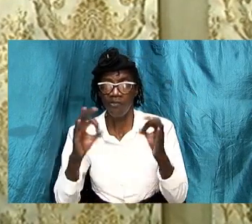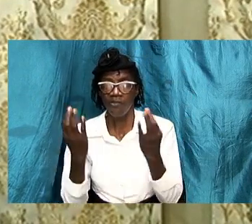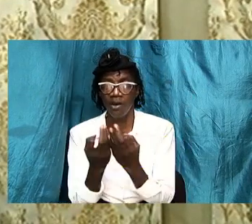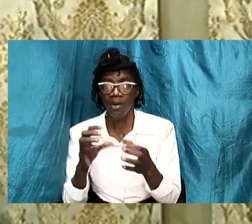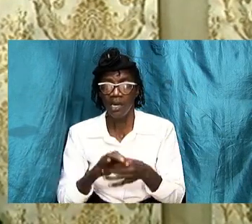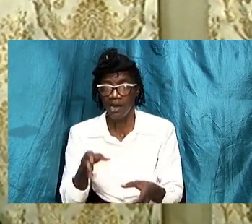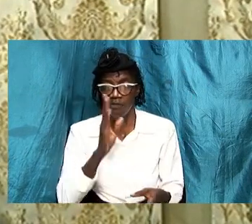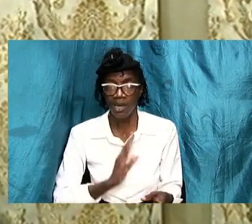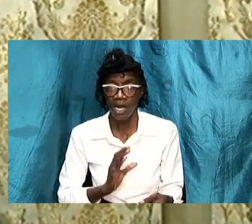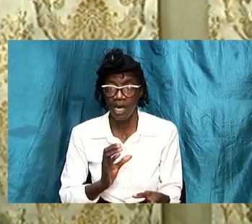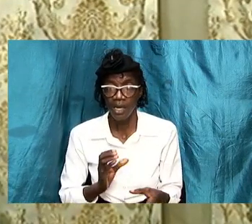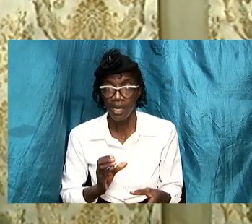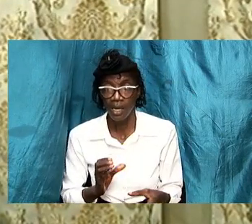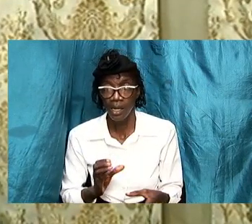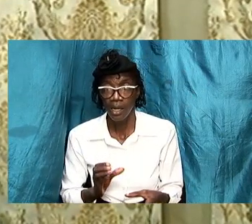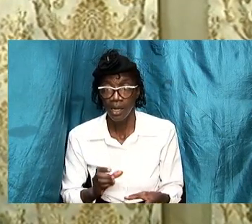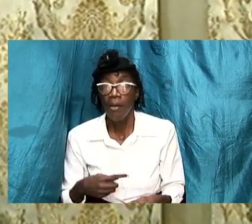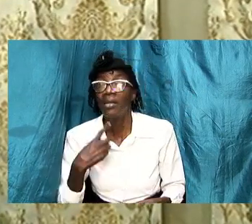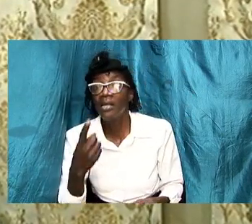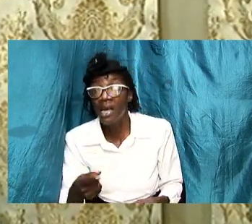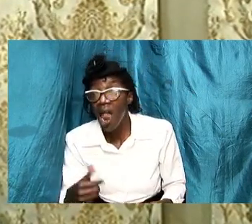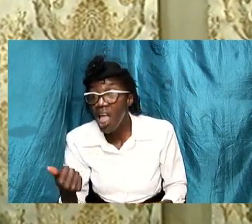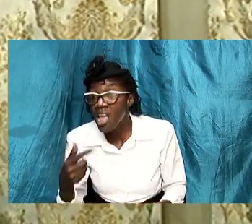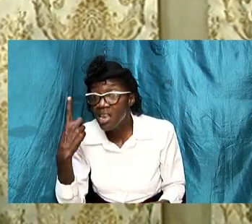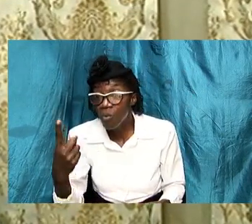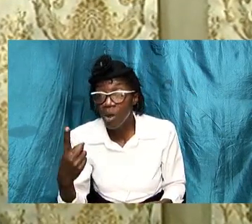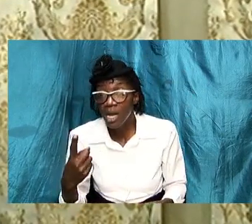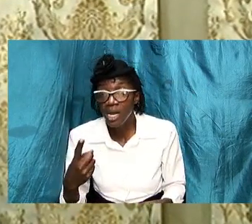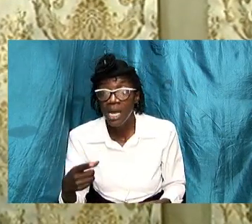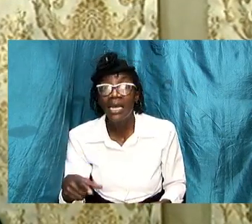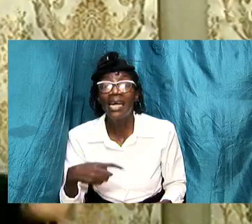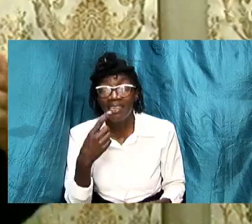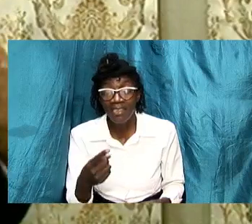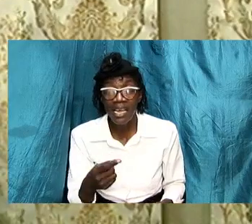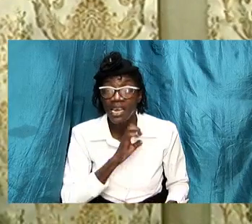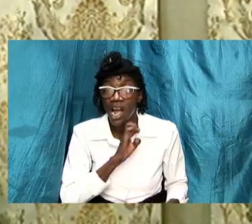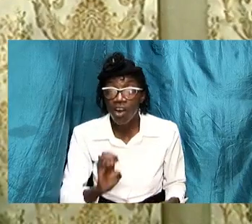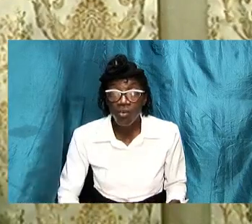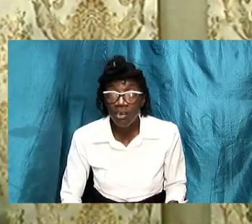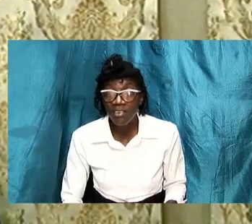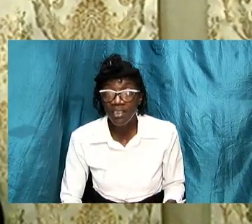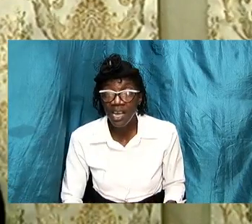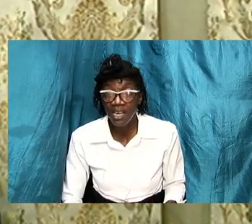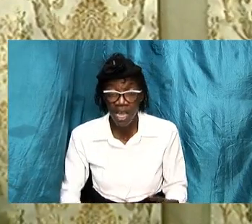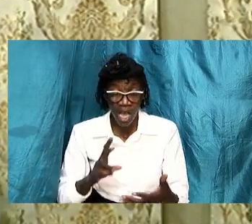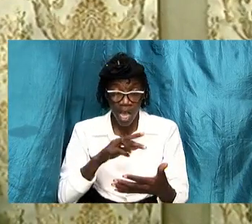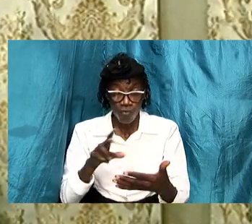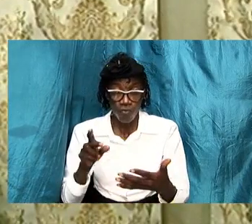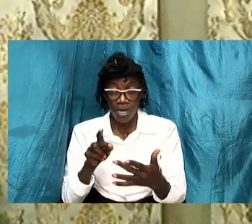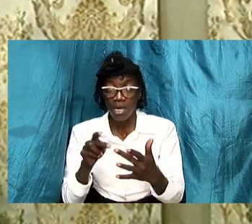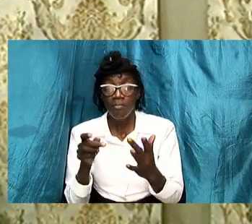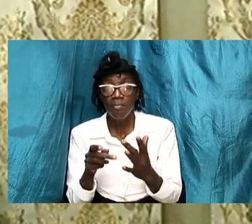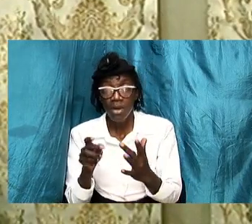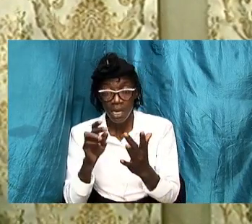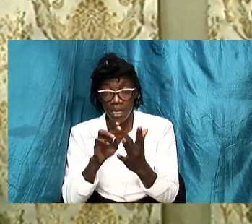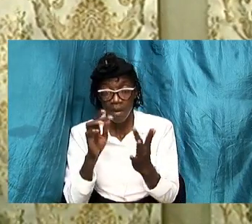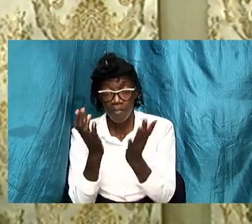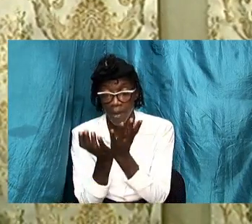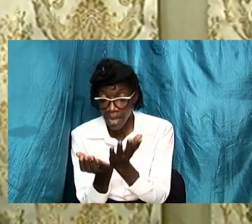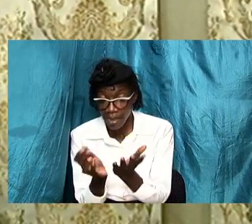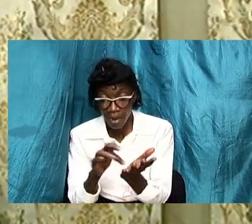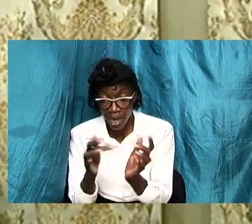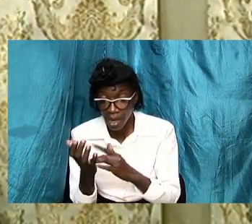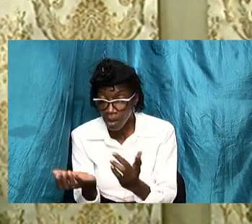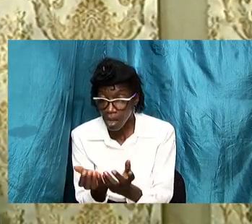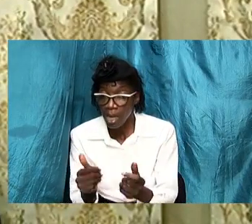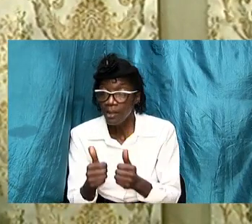anyone that claims to be a christian and claims to read the bible and decide that they want to follow jesus and use